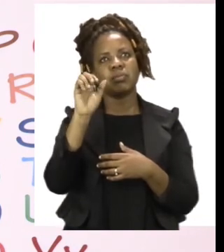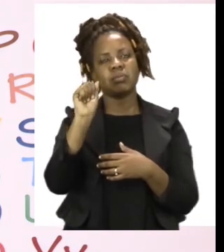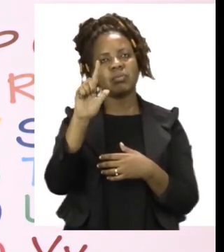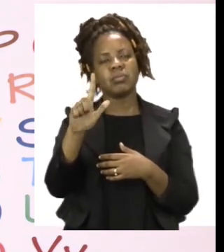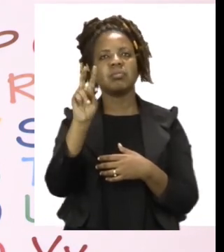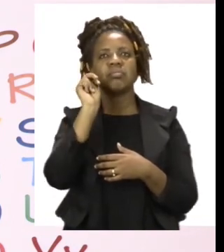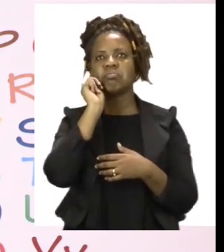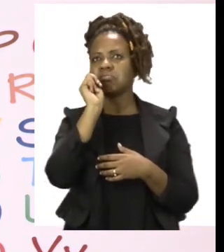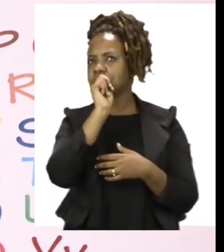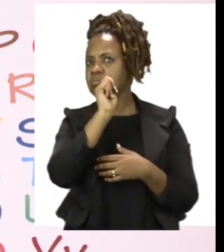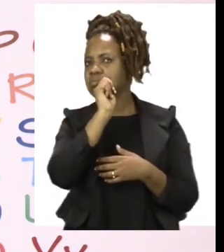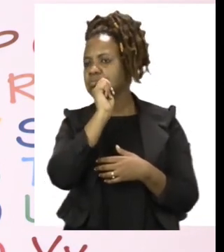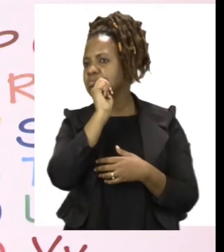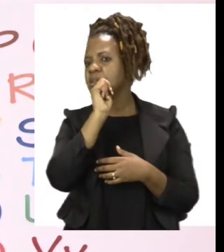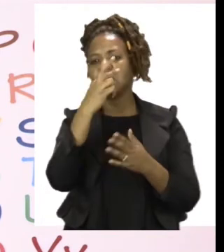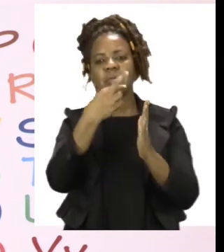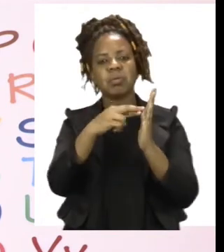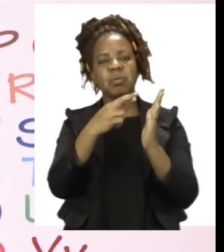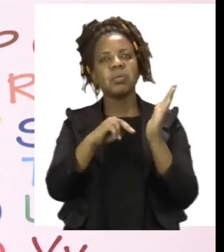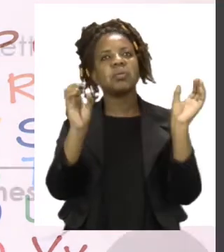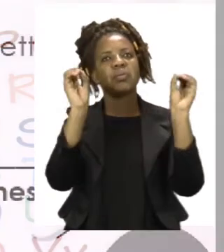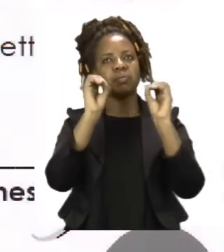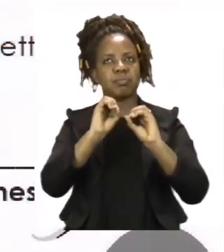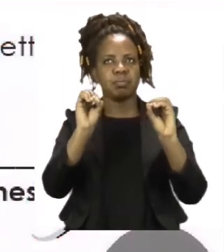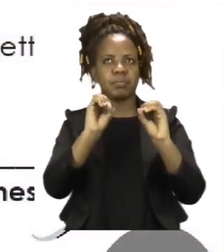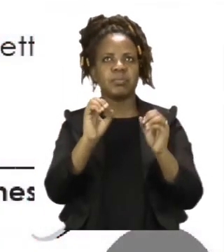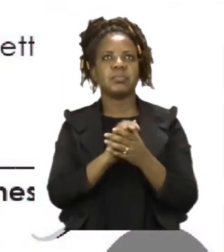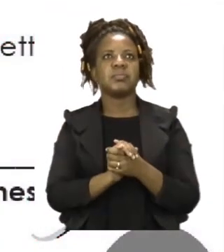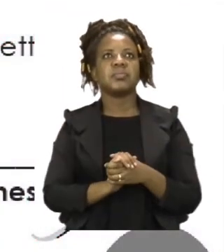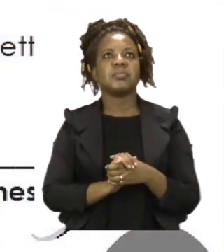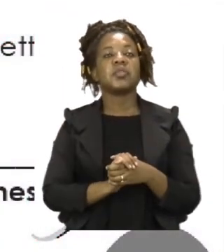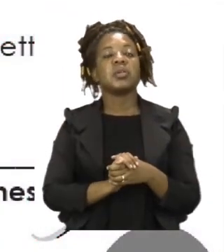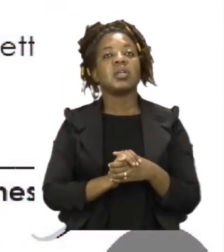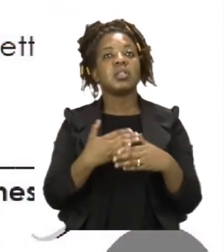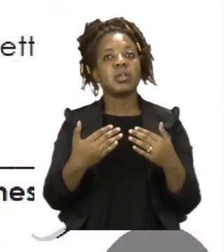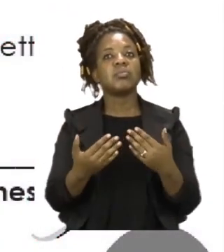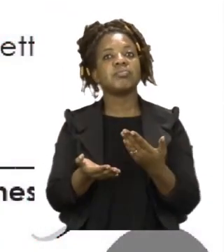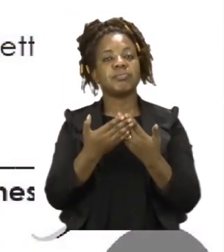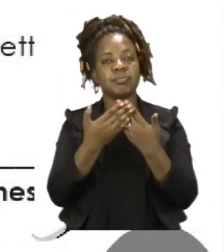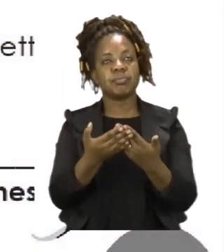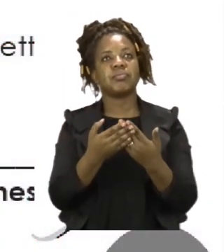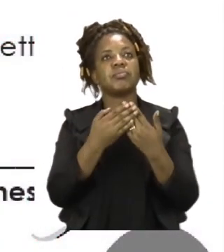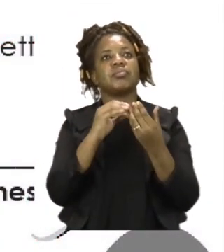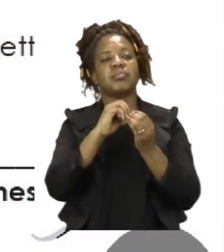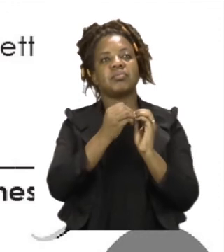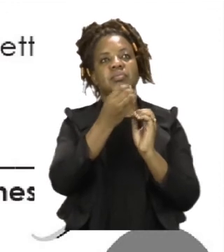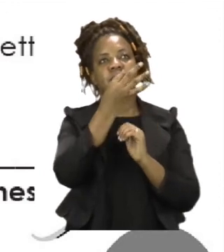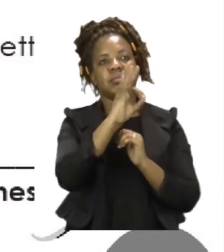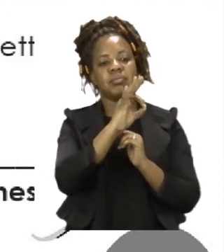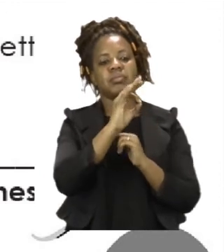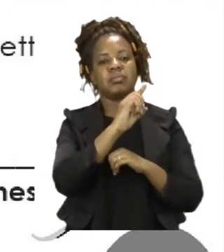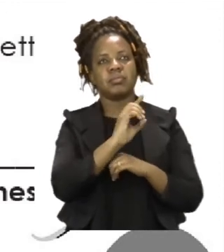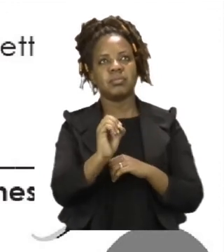So let us take a look at the last two, nine and 10. Number nine says, let's